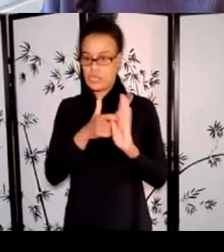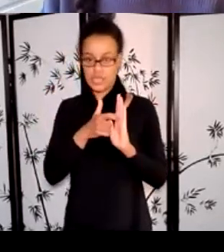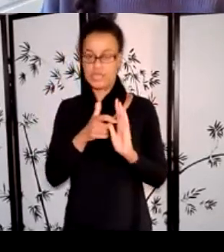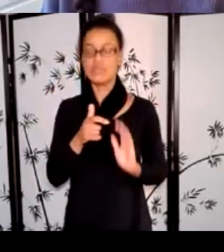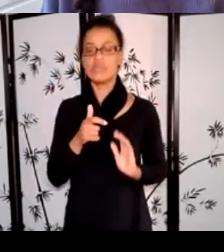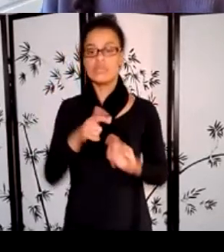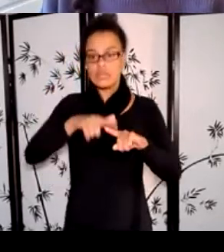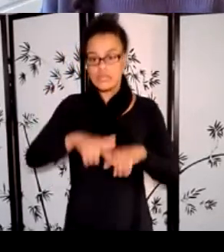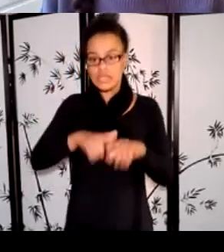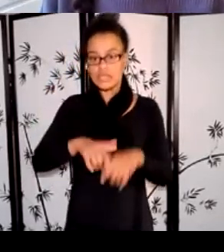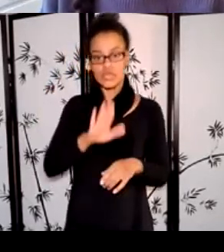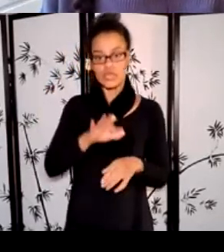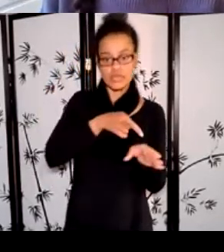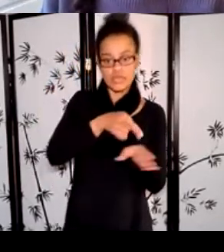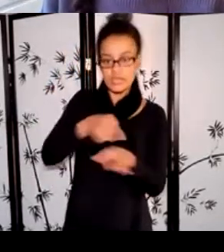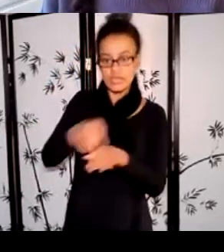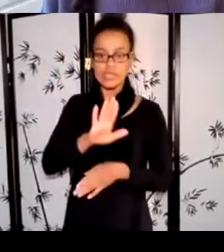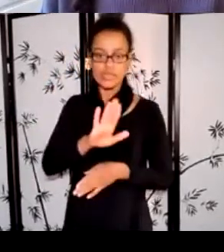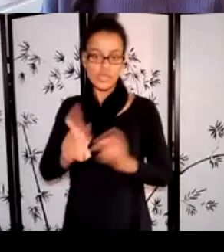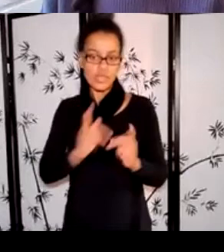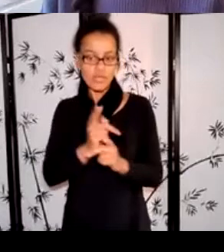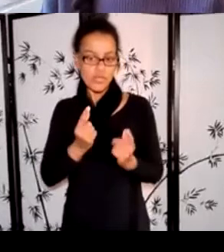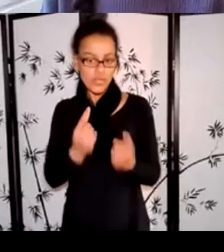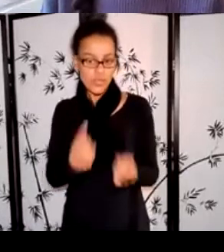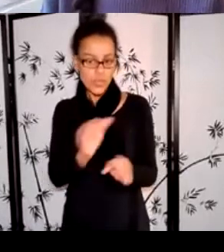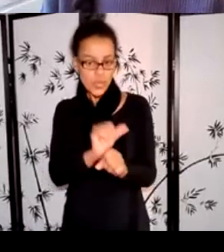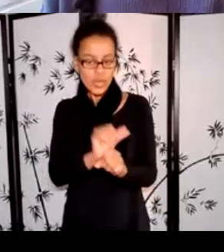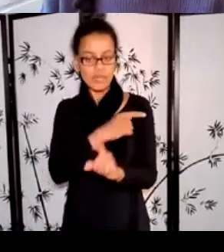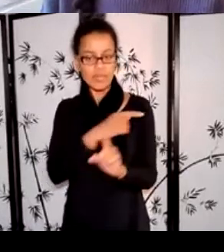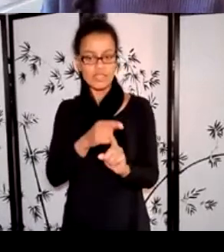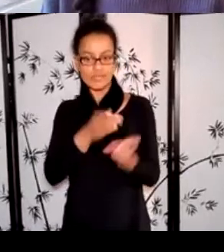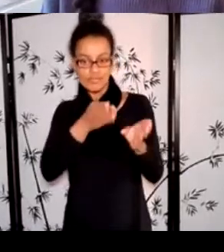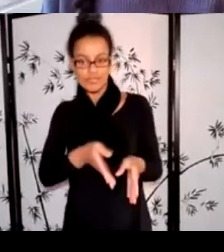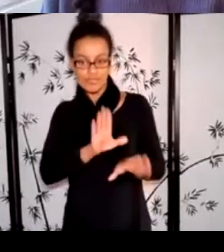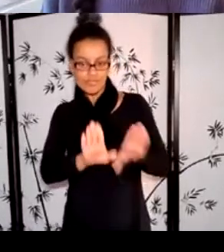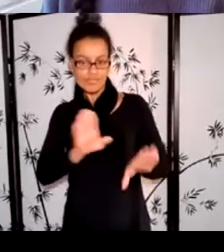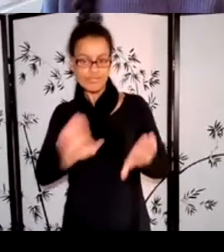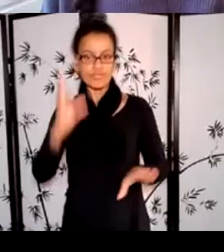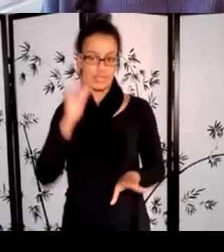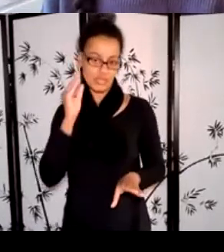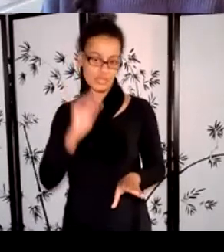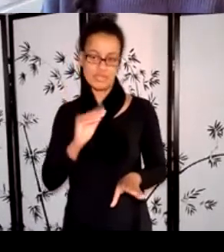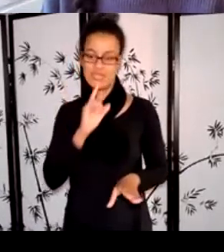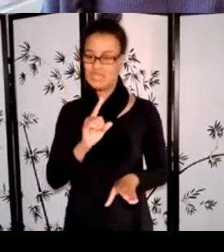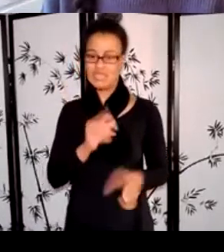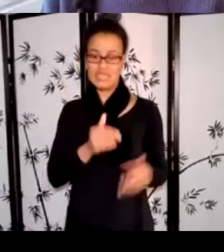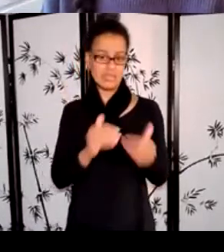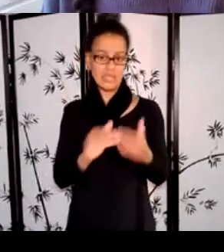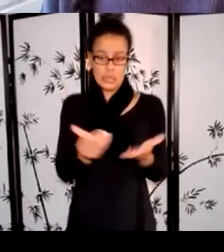practice, and individual experiences. Our programs are open to any professional artist at any stage of their artistic career.